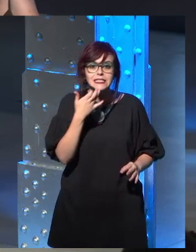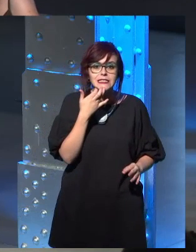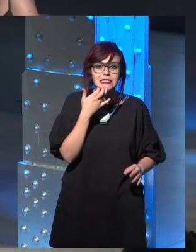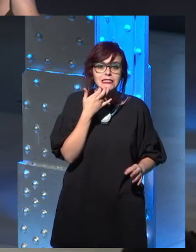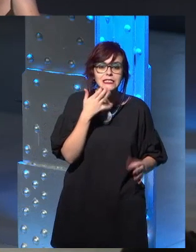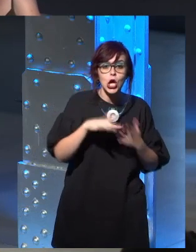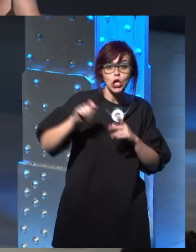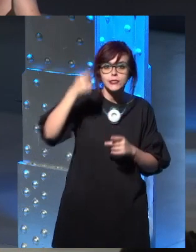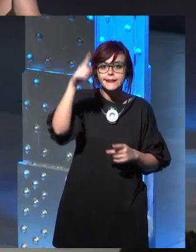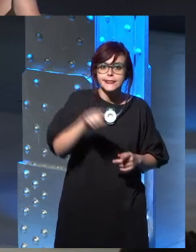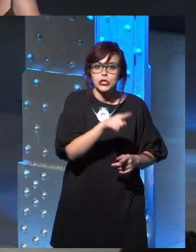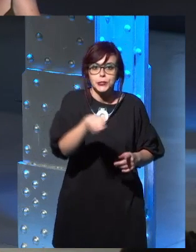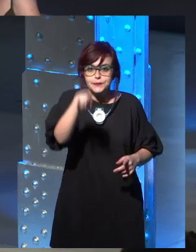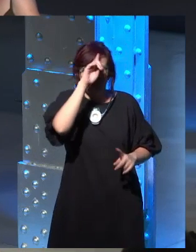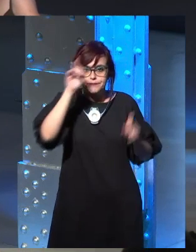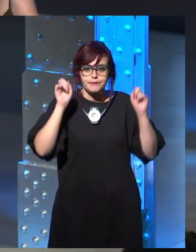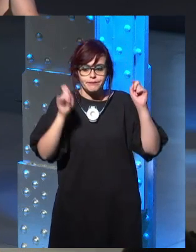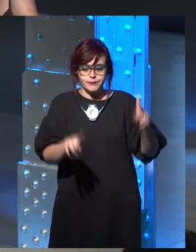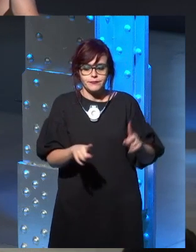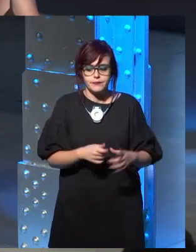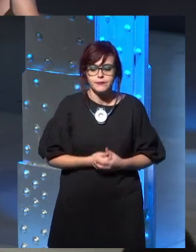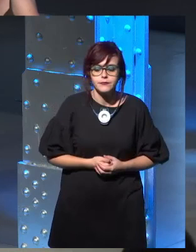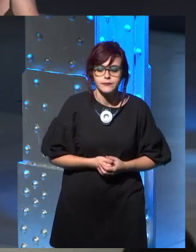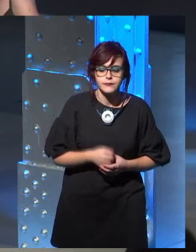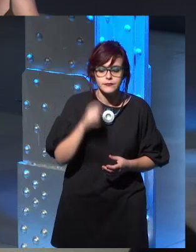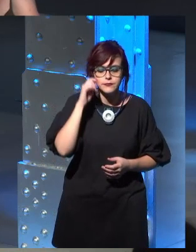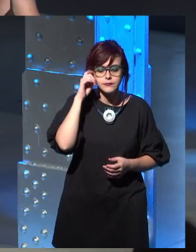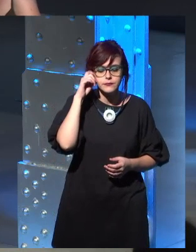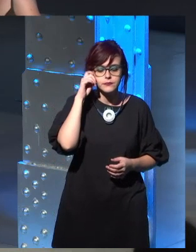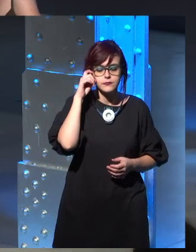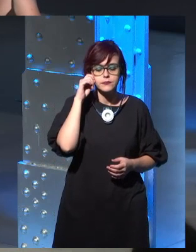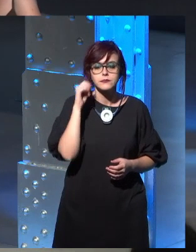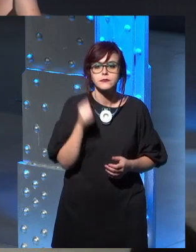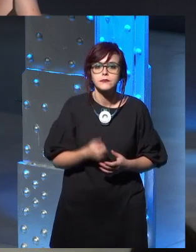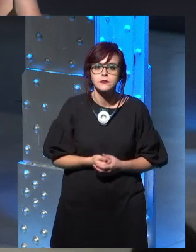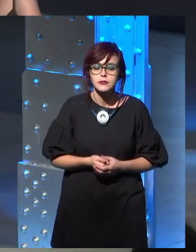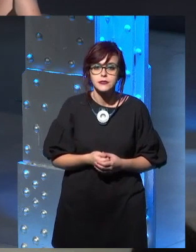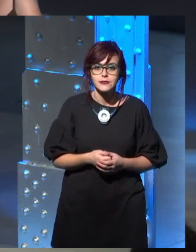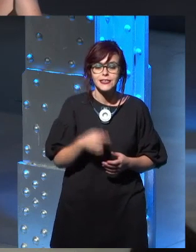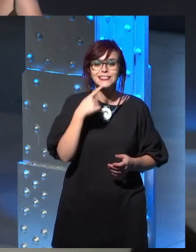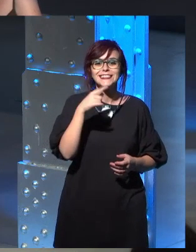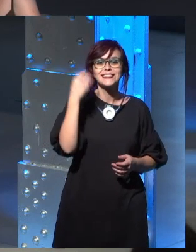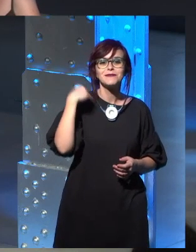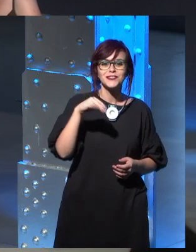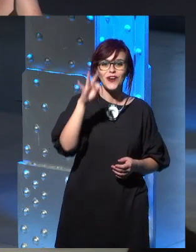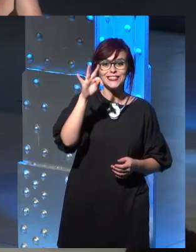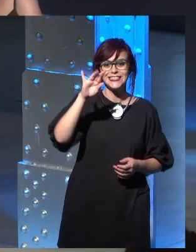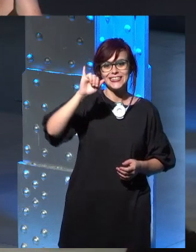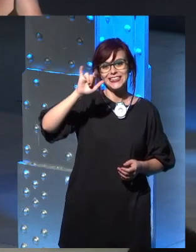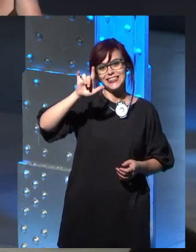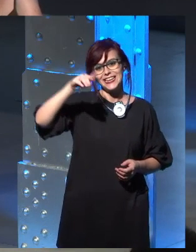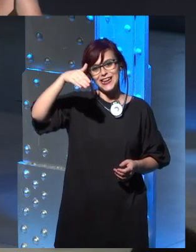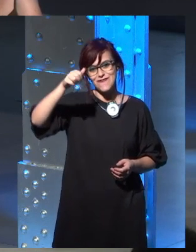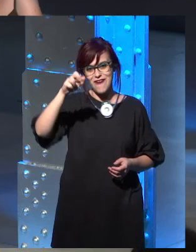Fire and Blood or the Dermarillion, as was the unofficial name for it. Um, and if he does that,